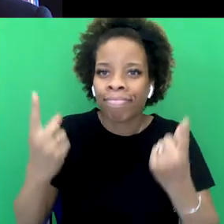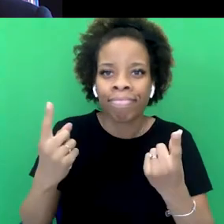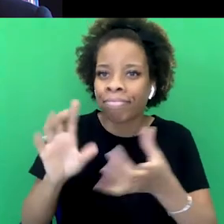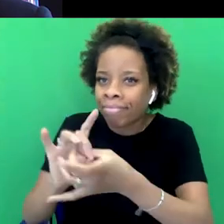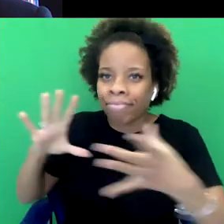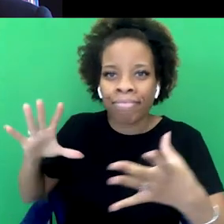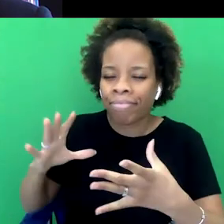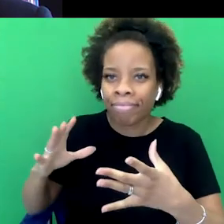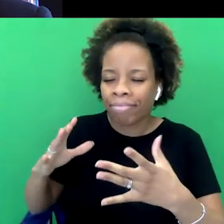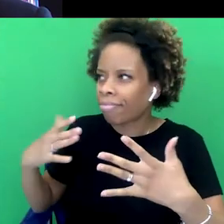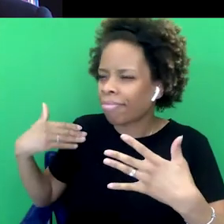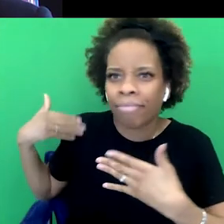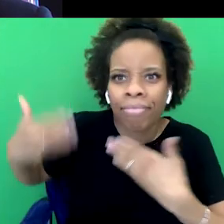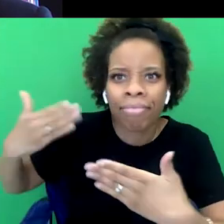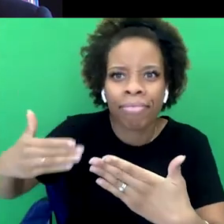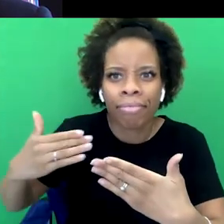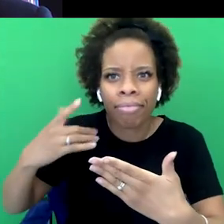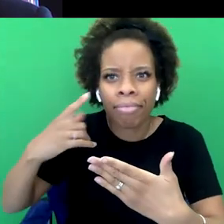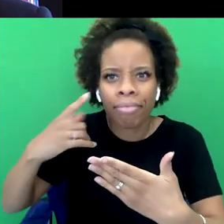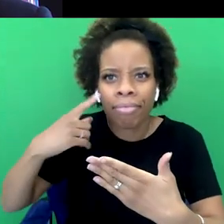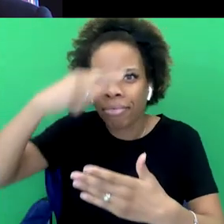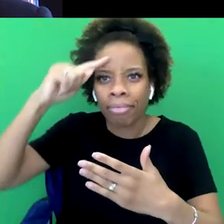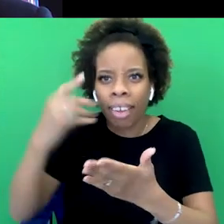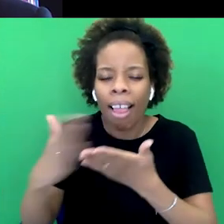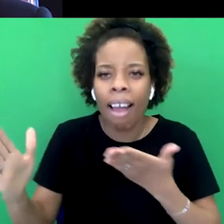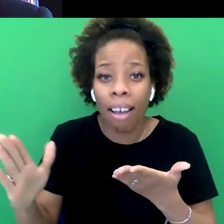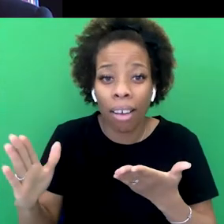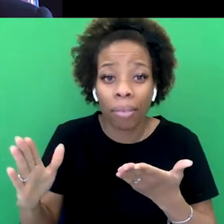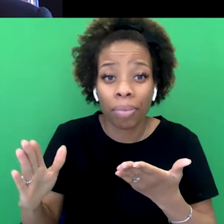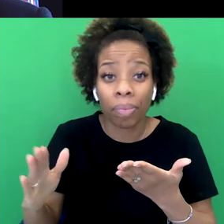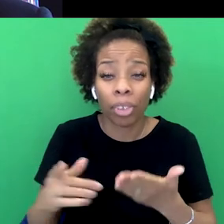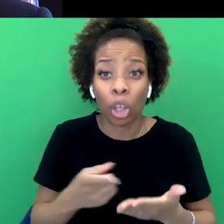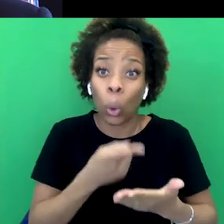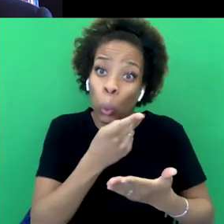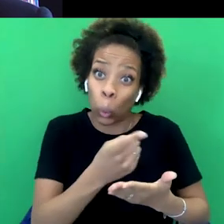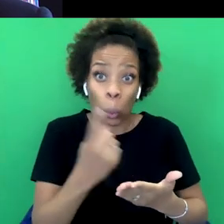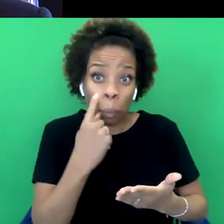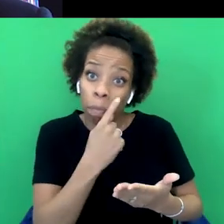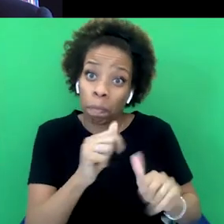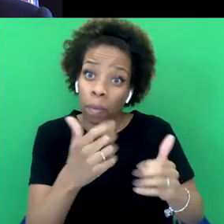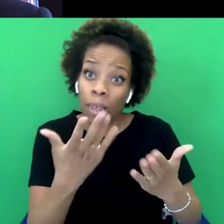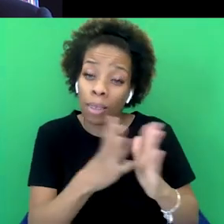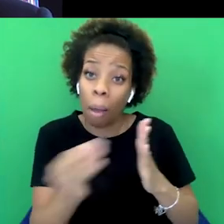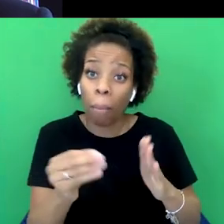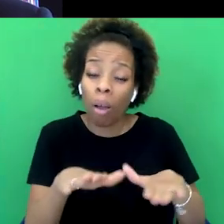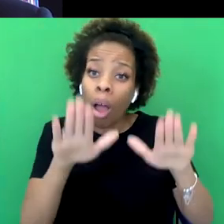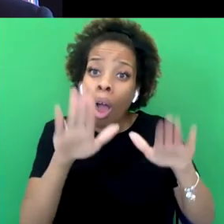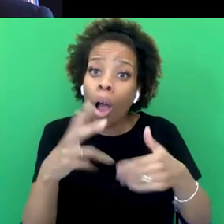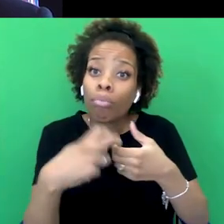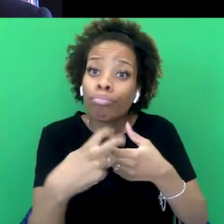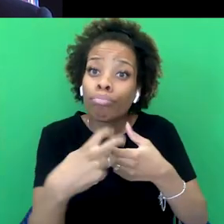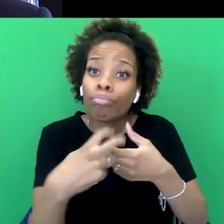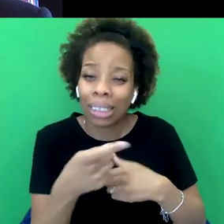self-harming territory. And I think Brexit, as you also touch on, is a very good example of this for the kind of hubristic adventurism